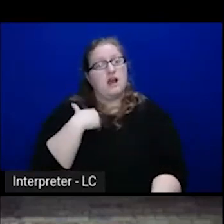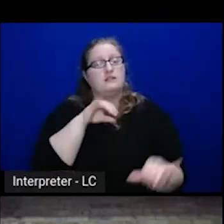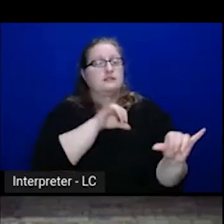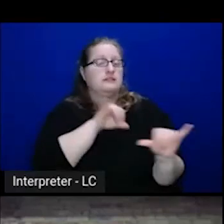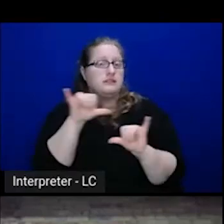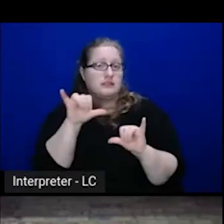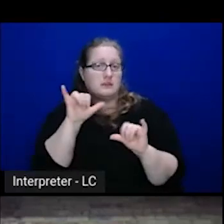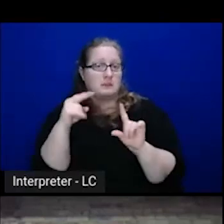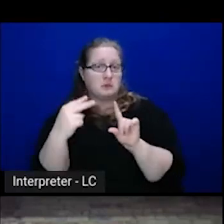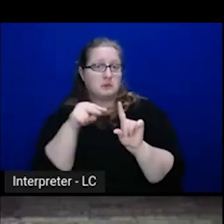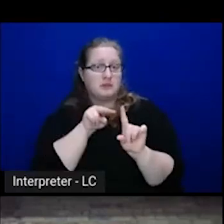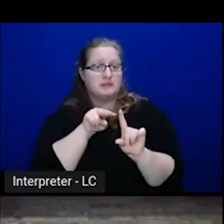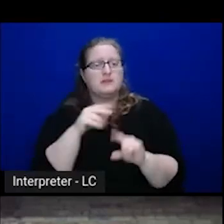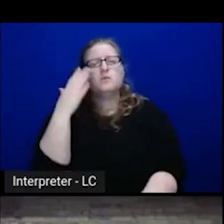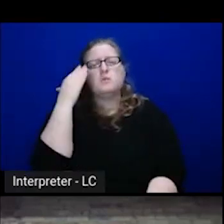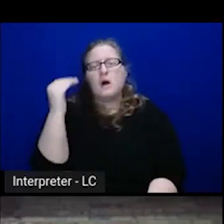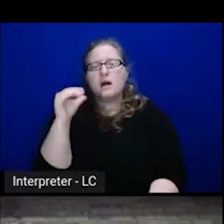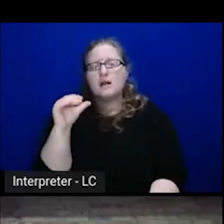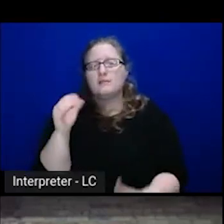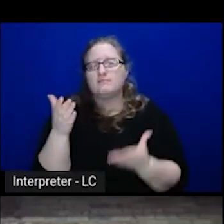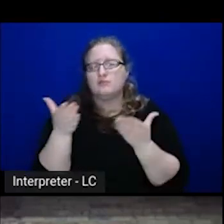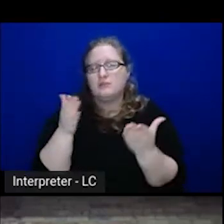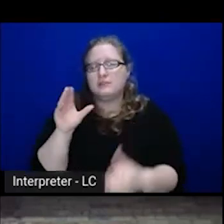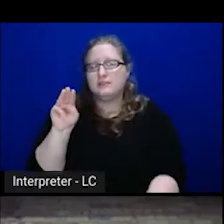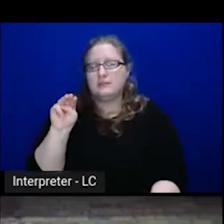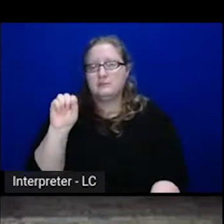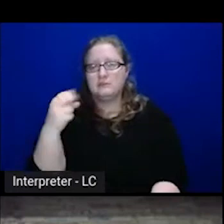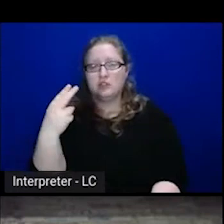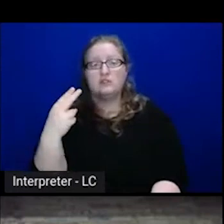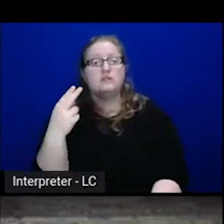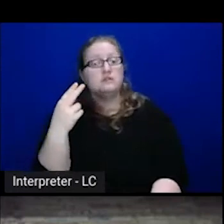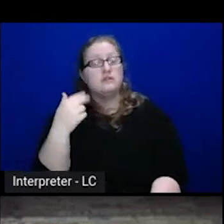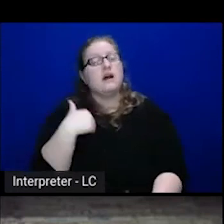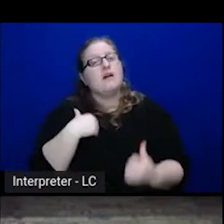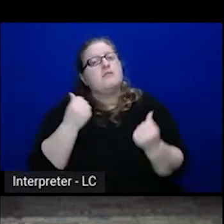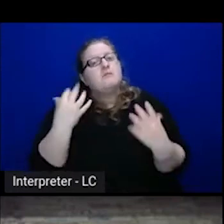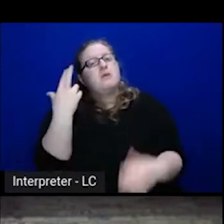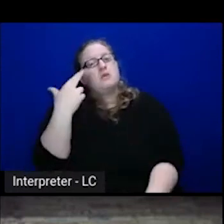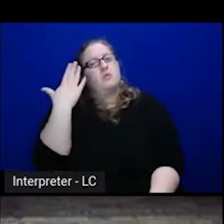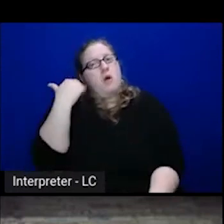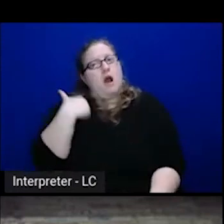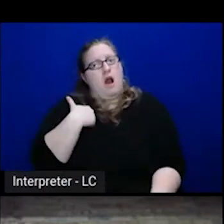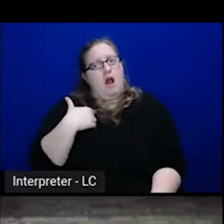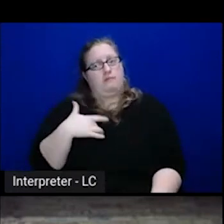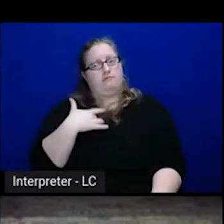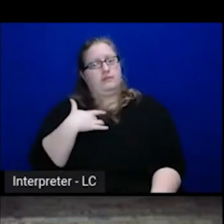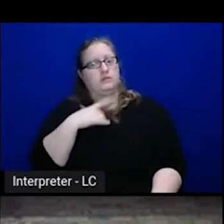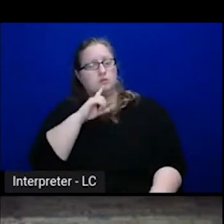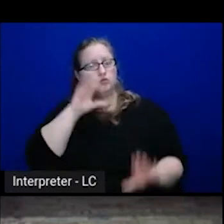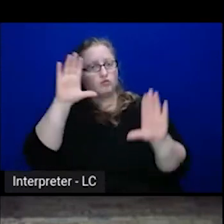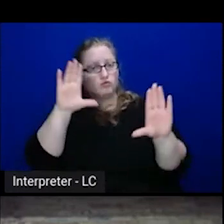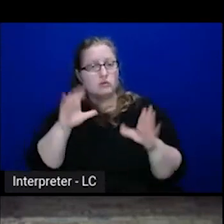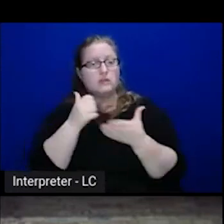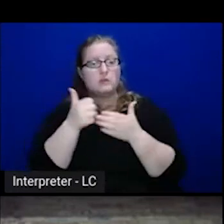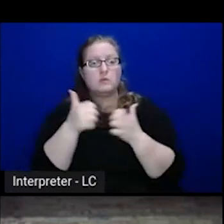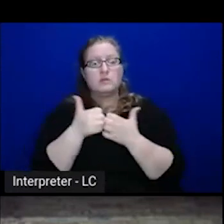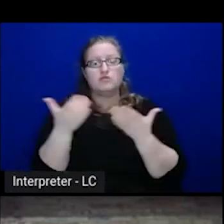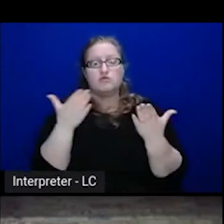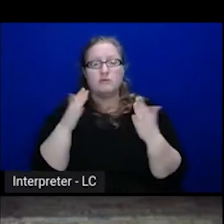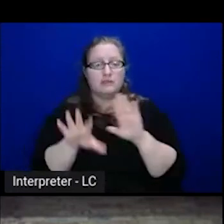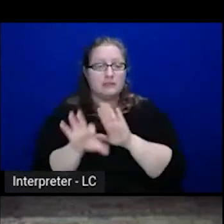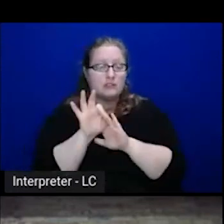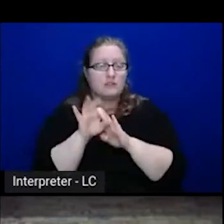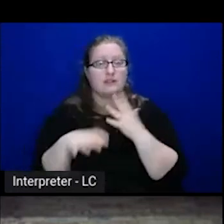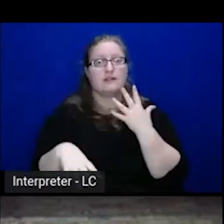So why service mesh? Well, there's a number of reasons why I think service mesh is great. It helps with service discovery. It adds a lot of